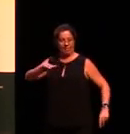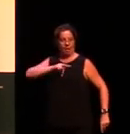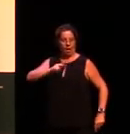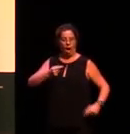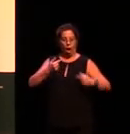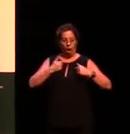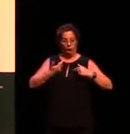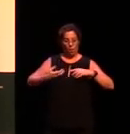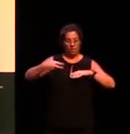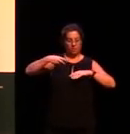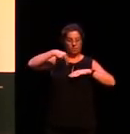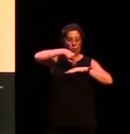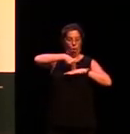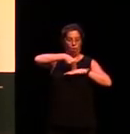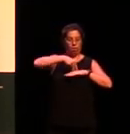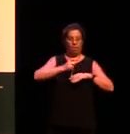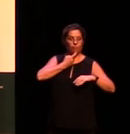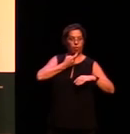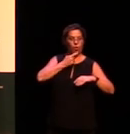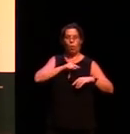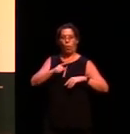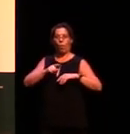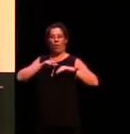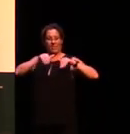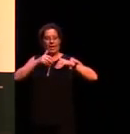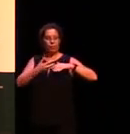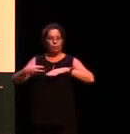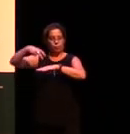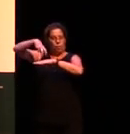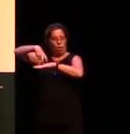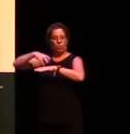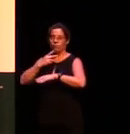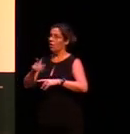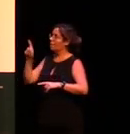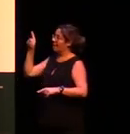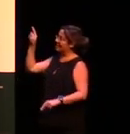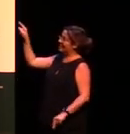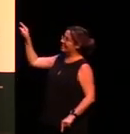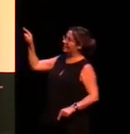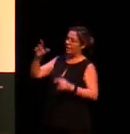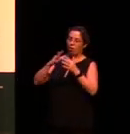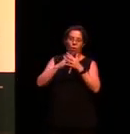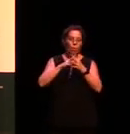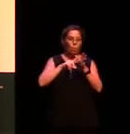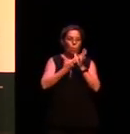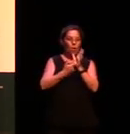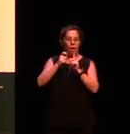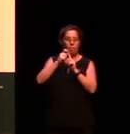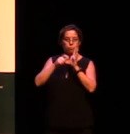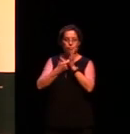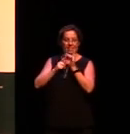ambiguity in Walbury no so have a look at what Walbury does what Walbury does is